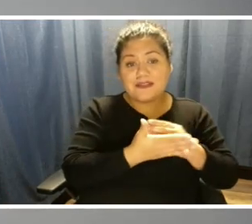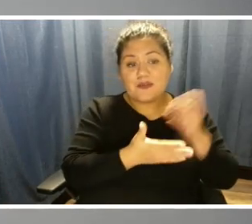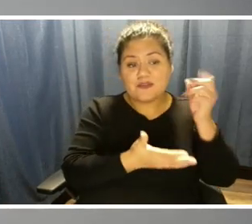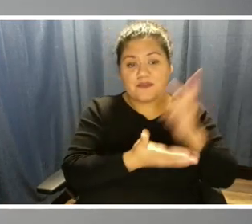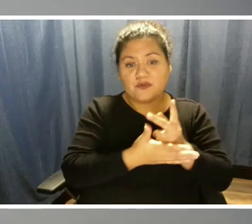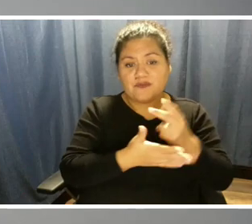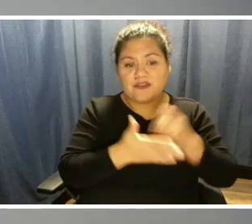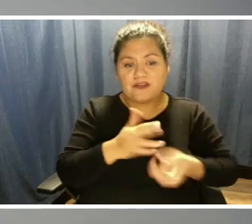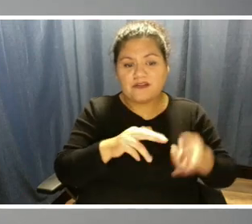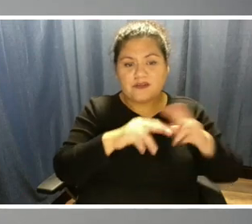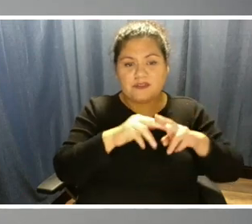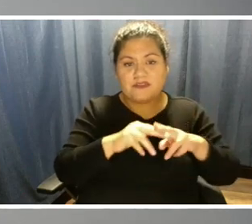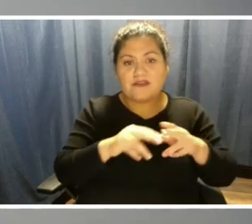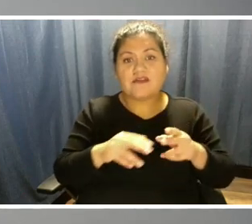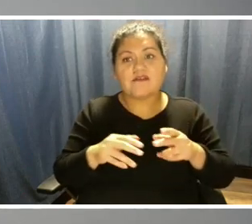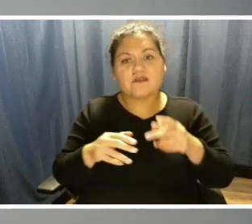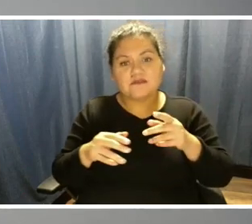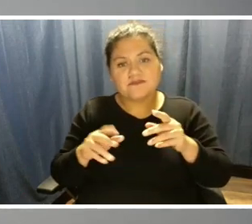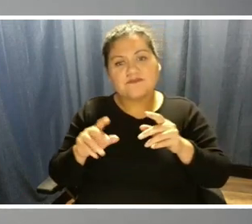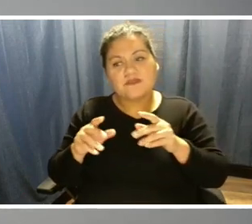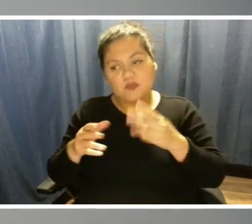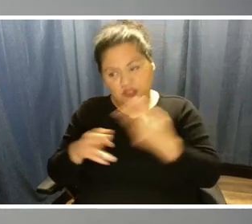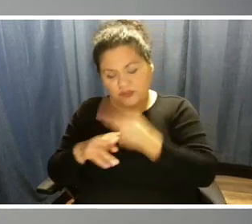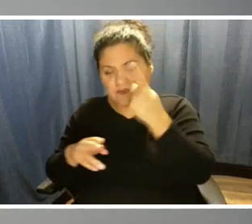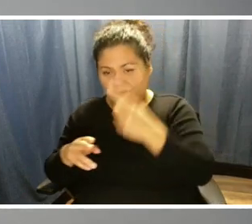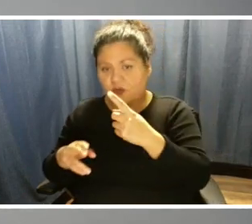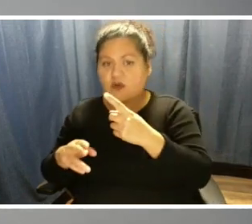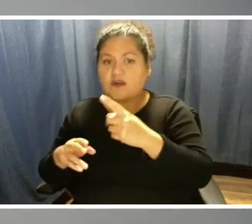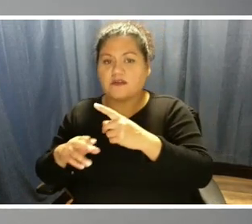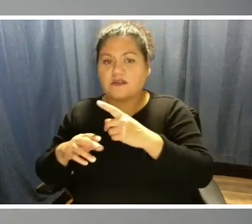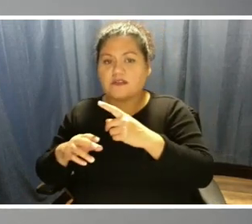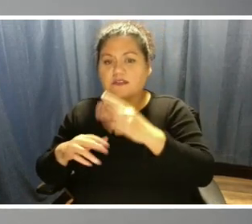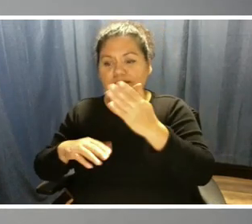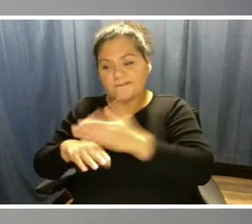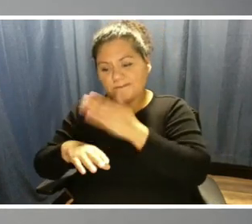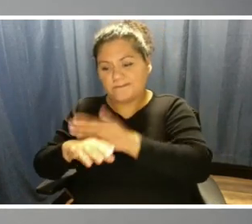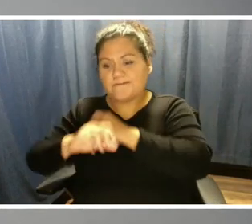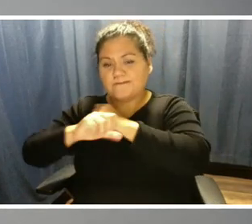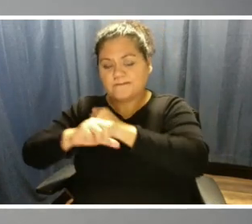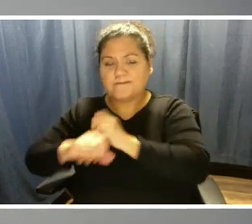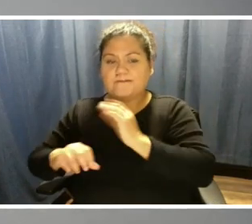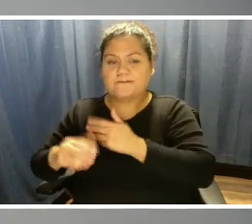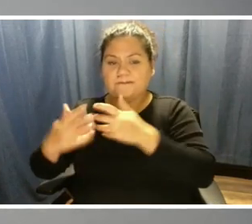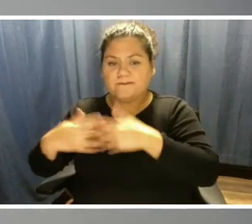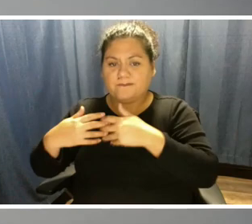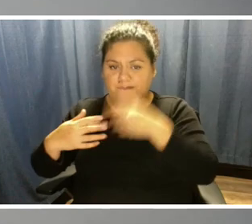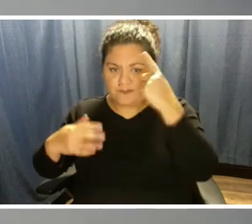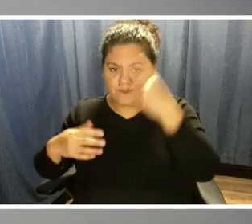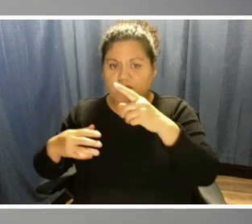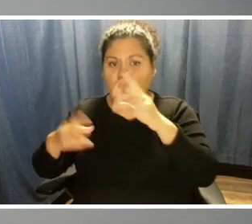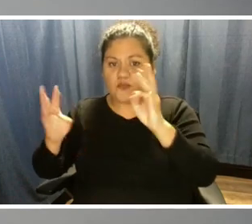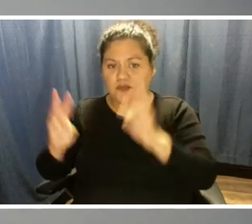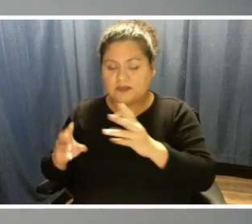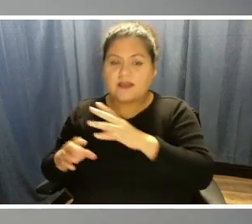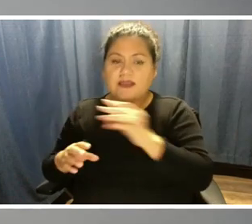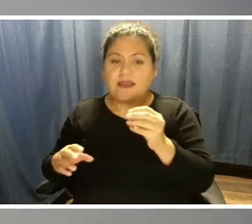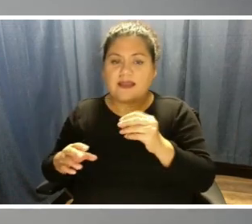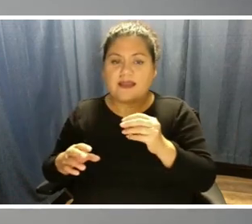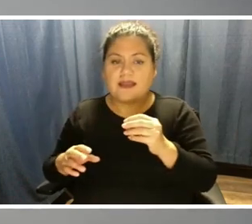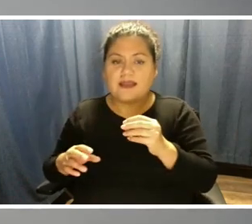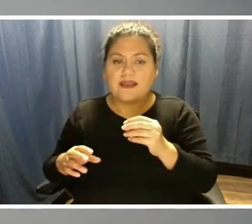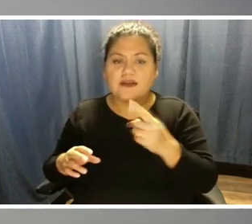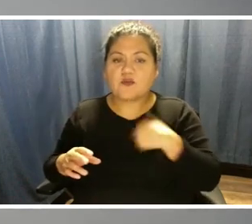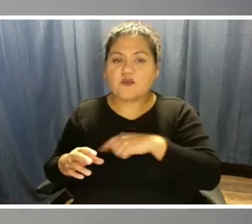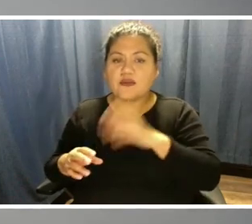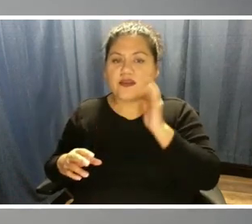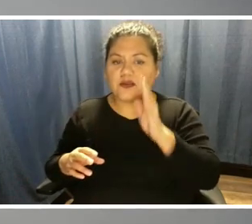have now went into that. to Benny's point, there's still probably more to come and more support, you know, that'll be coming down. And we'll work that into our